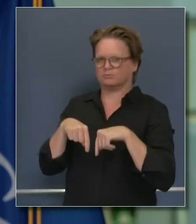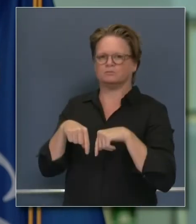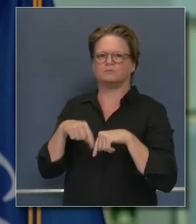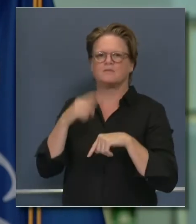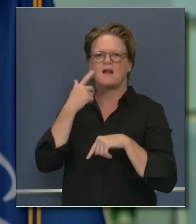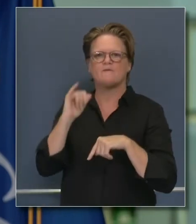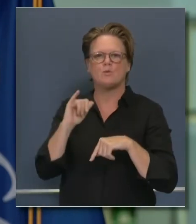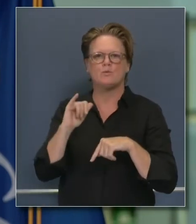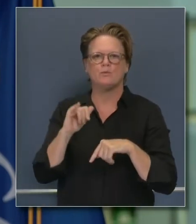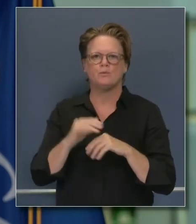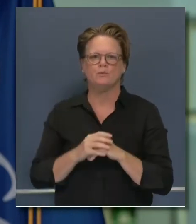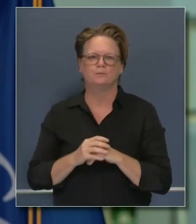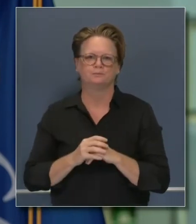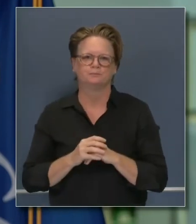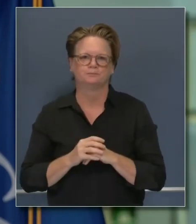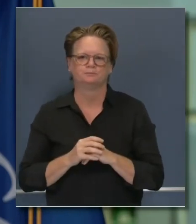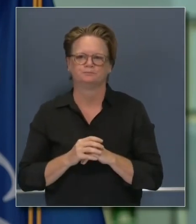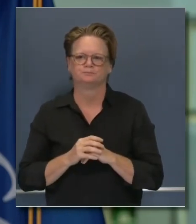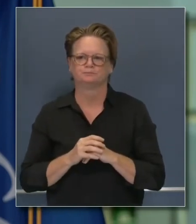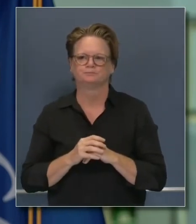Spencer Custodio, Voice of Orange County.